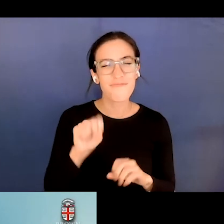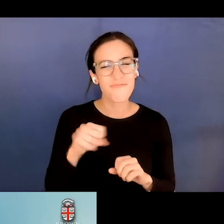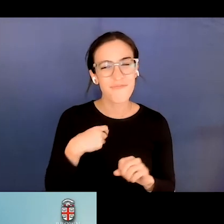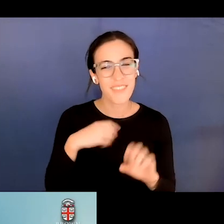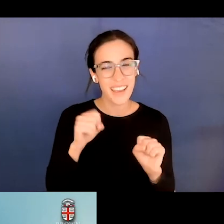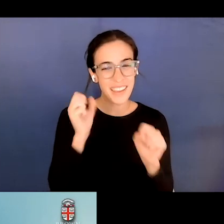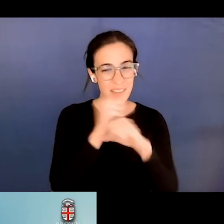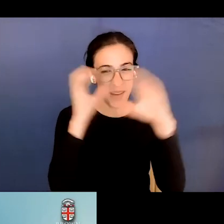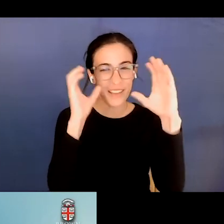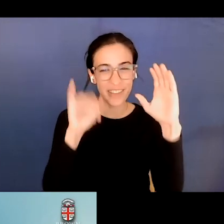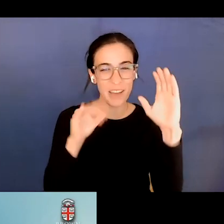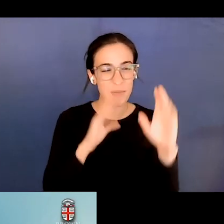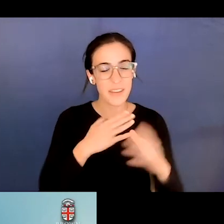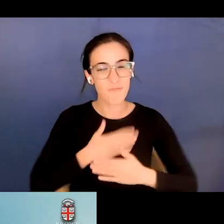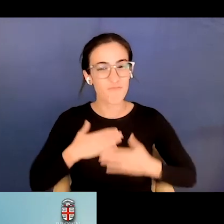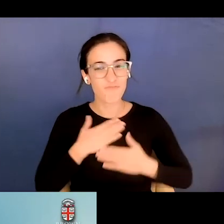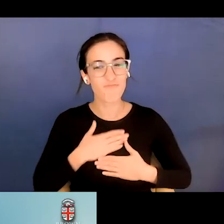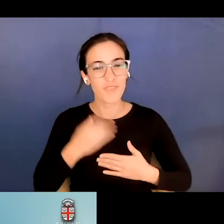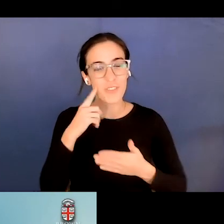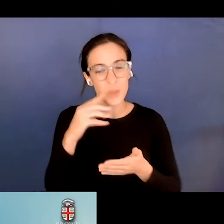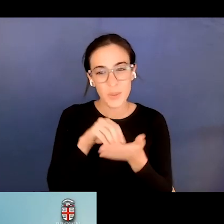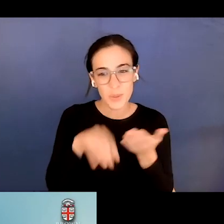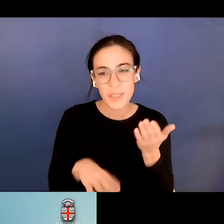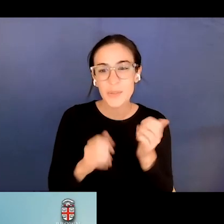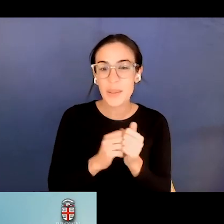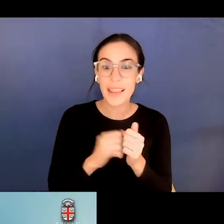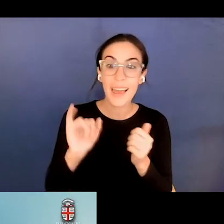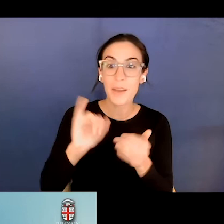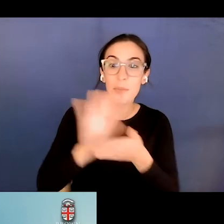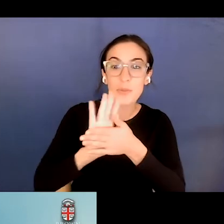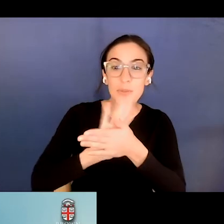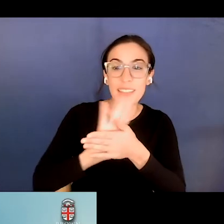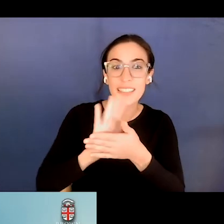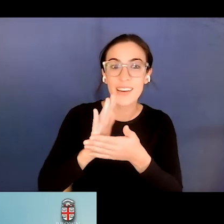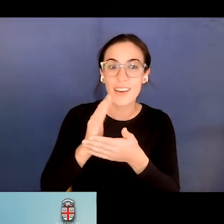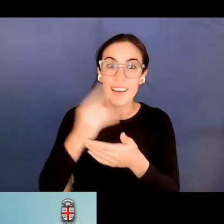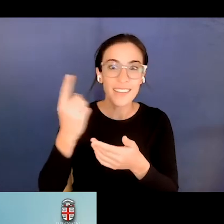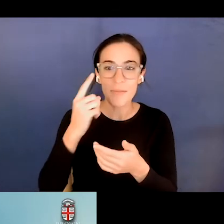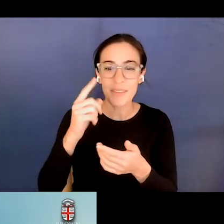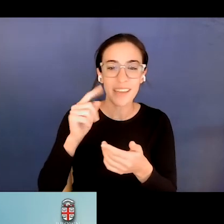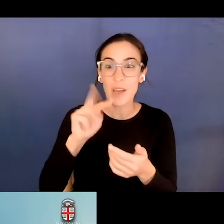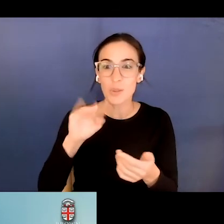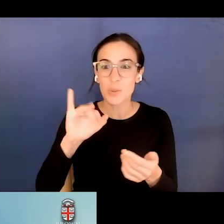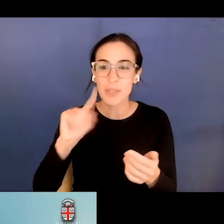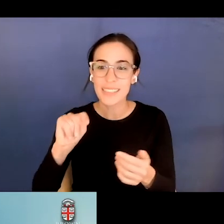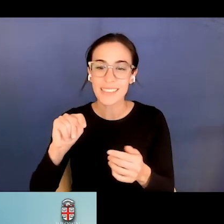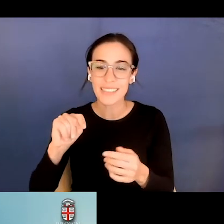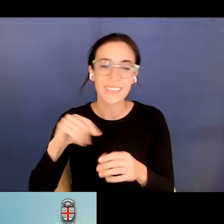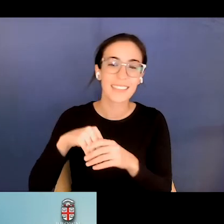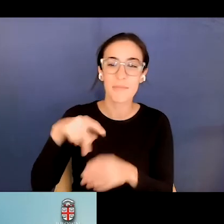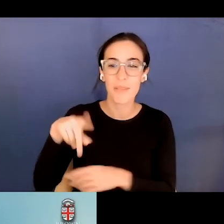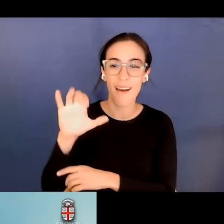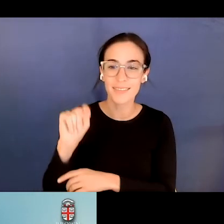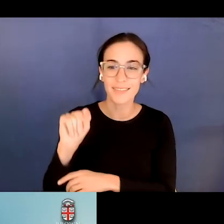entertaining for students doing it with movies where there's like twist in the plot or something crazy happens. Our students would definitely like that. Right.